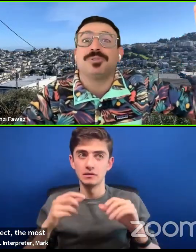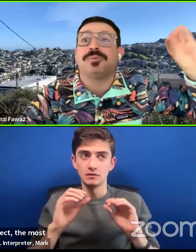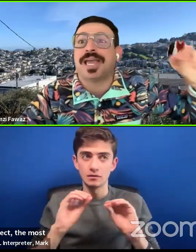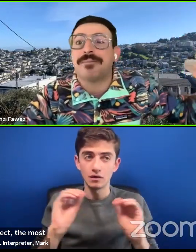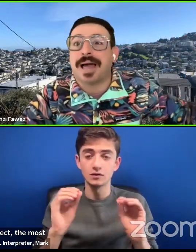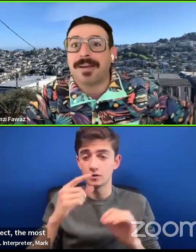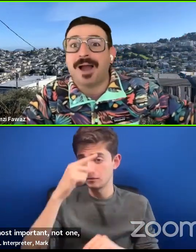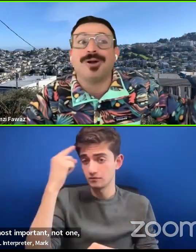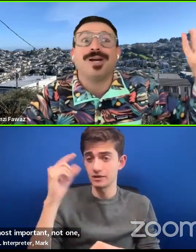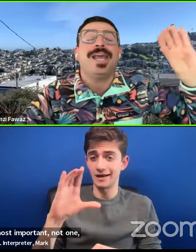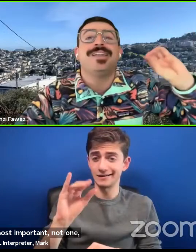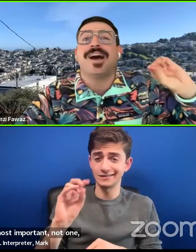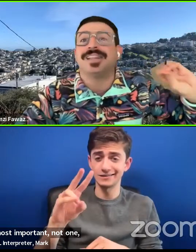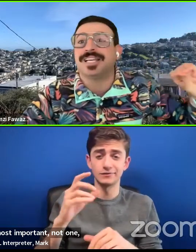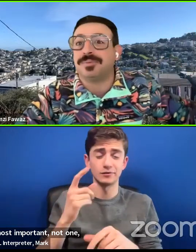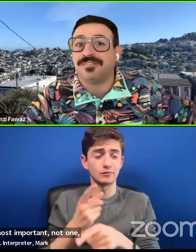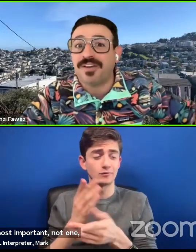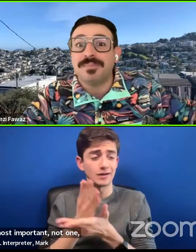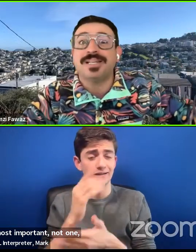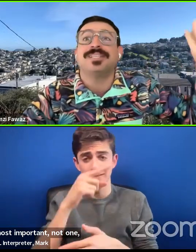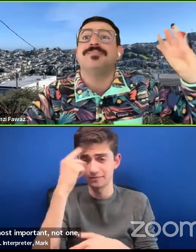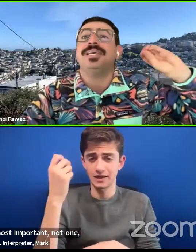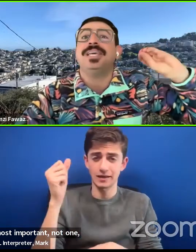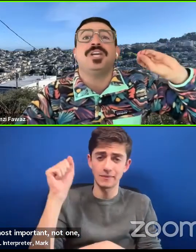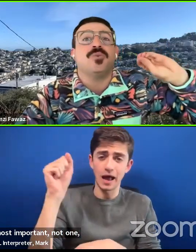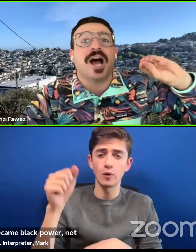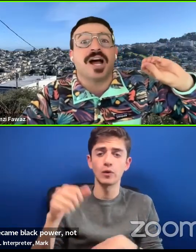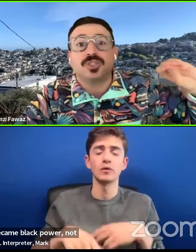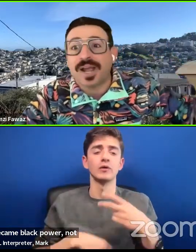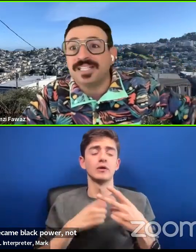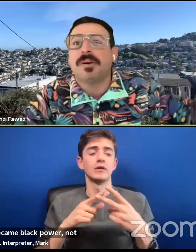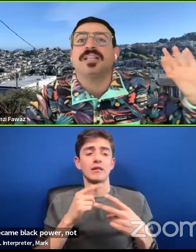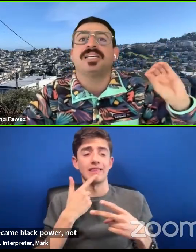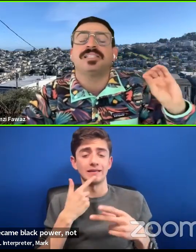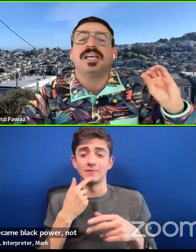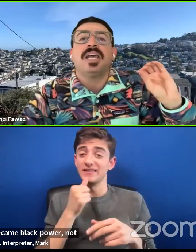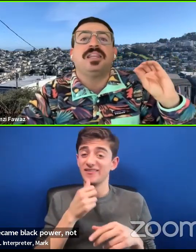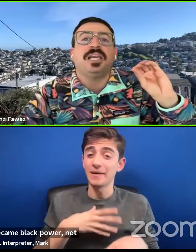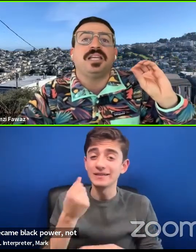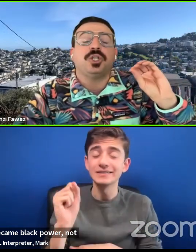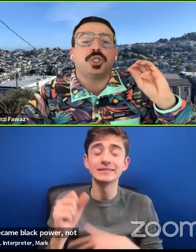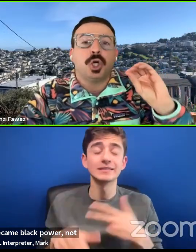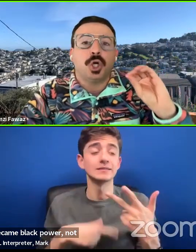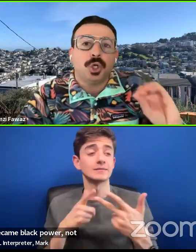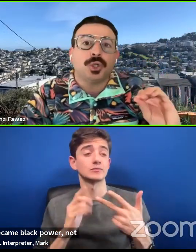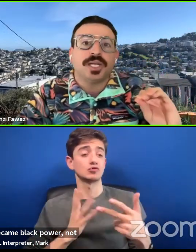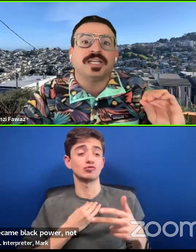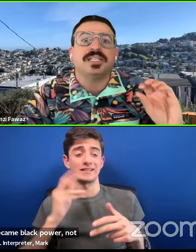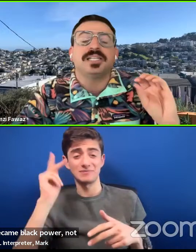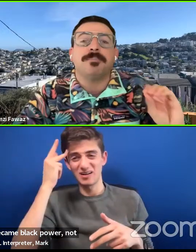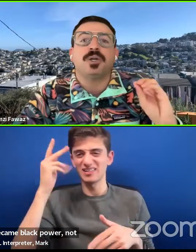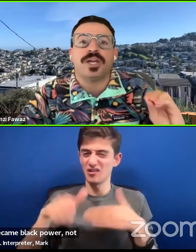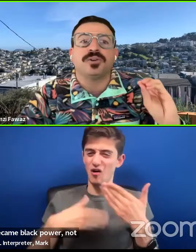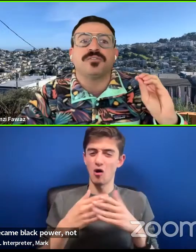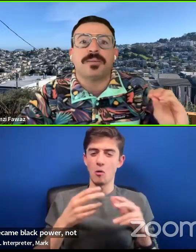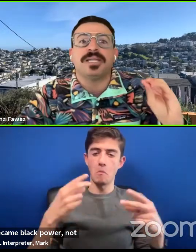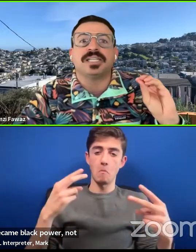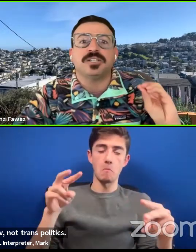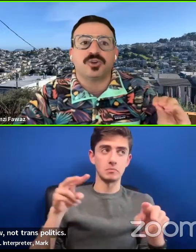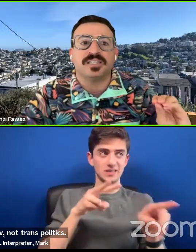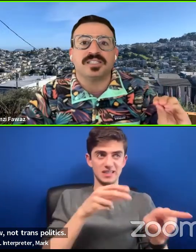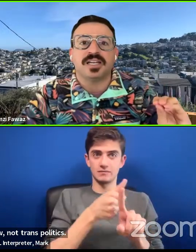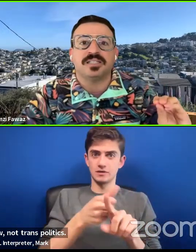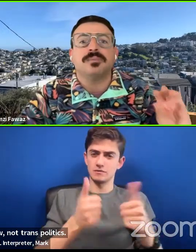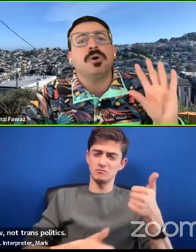civil rights, which became Black power, not lesbian feminism, you know, not trans politics. The, the turn in contemporary queer